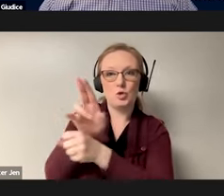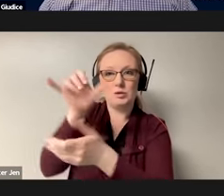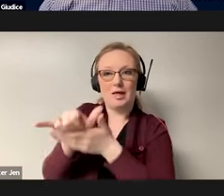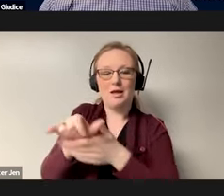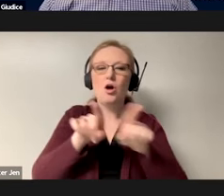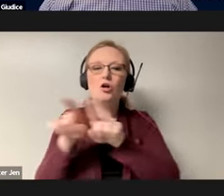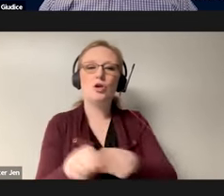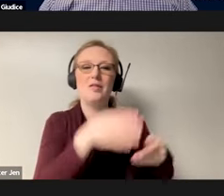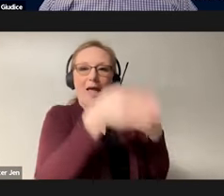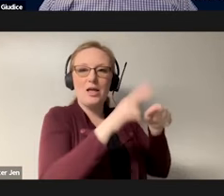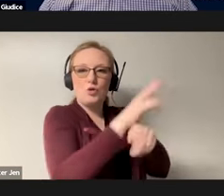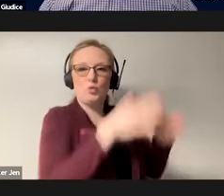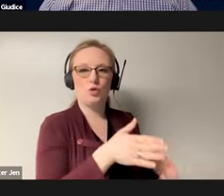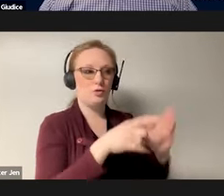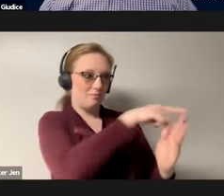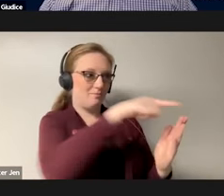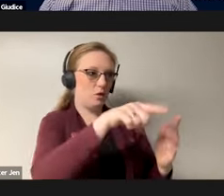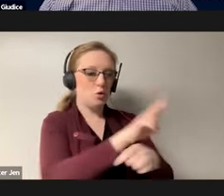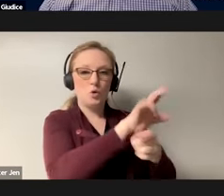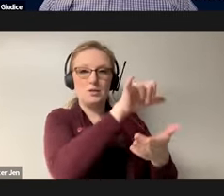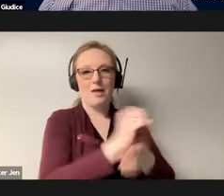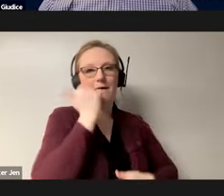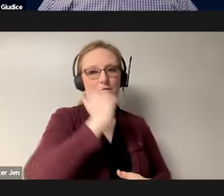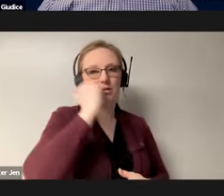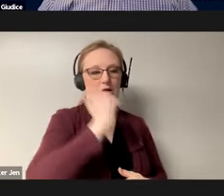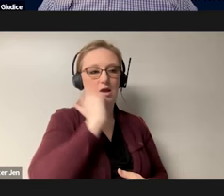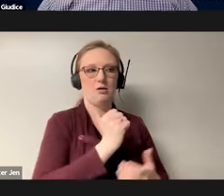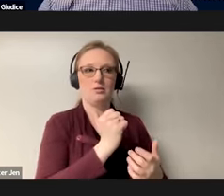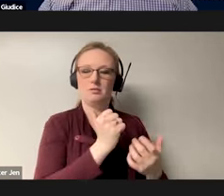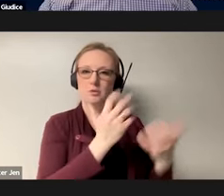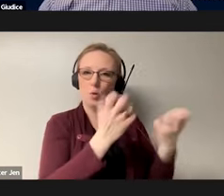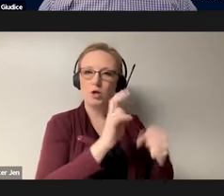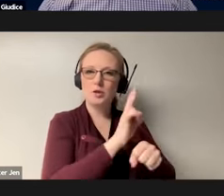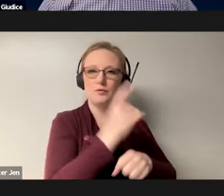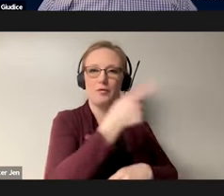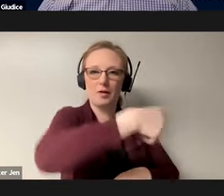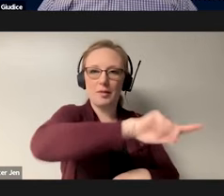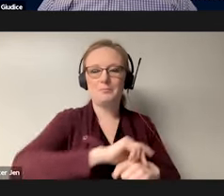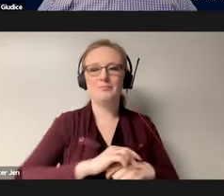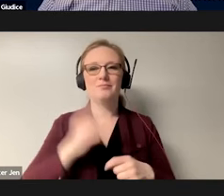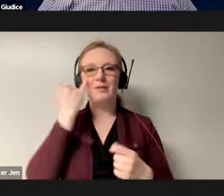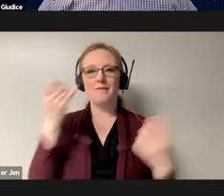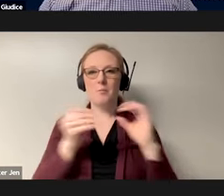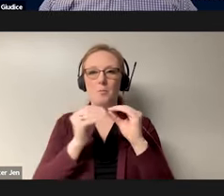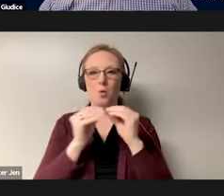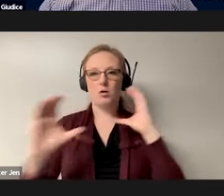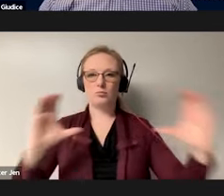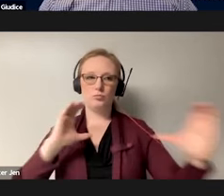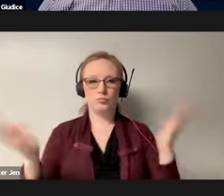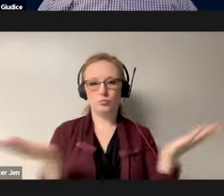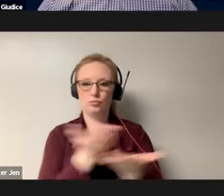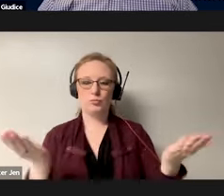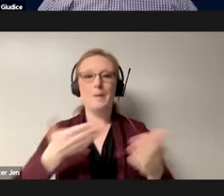that are, at the end of the day, trying to consume these to be useful. I think this will lead to far better products, far better